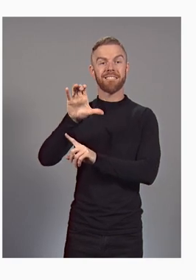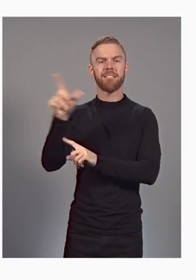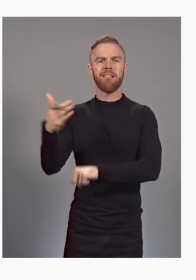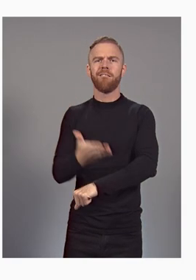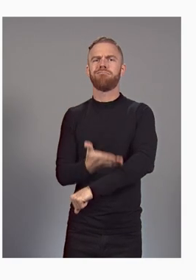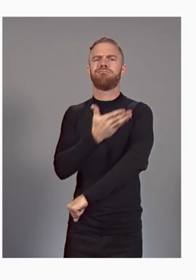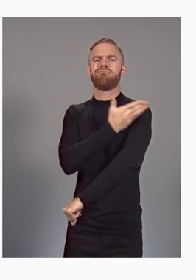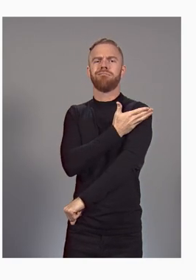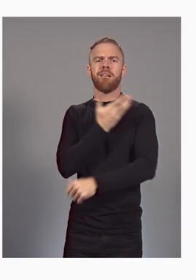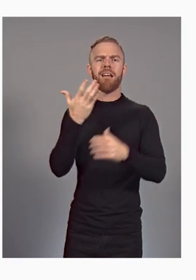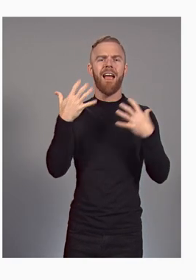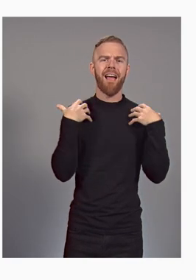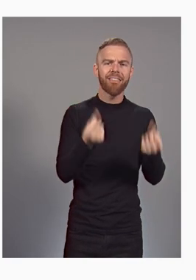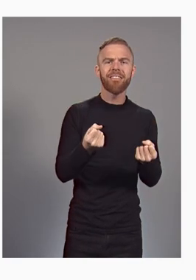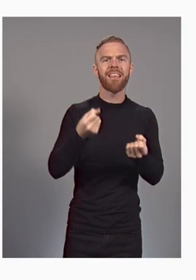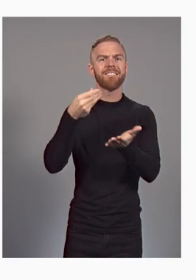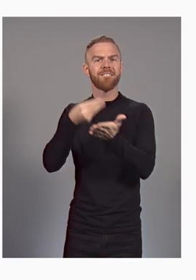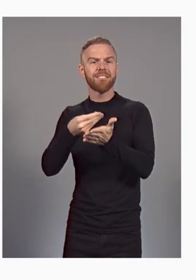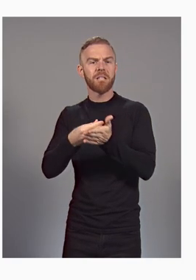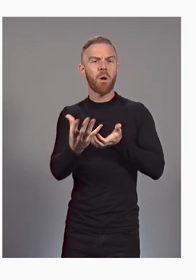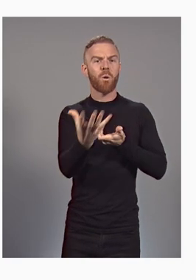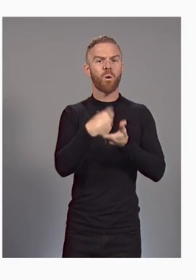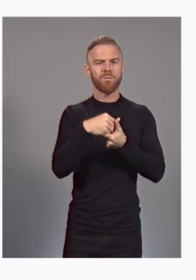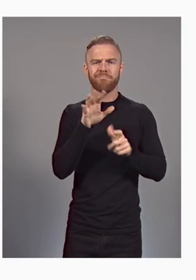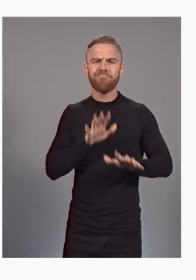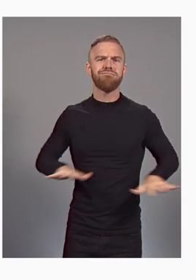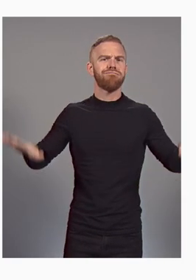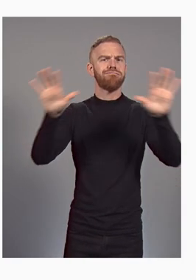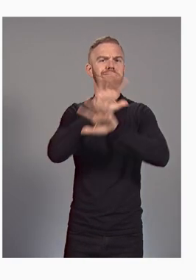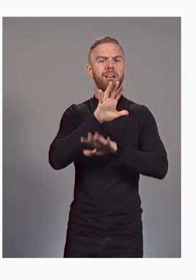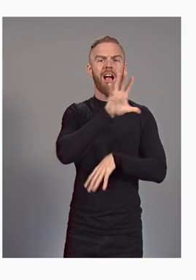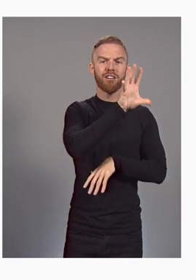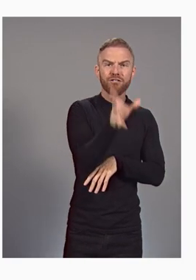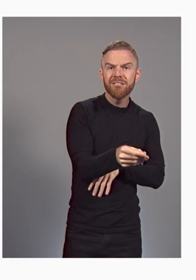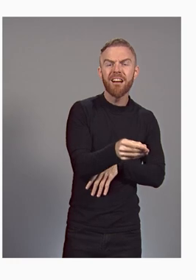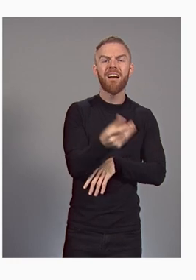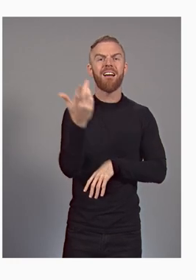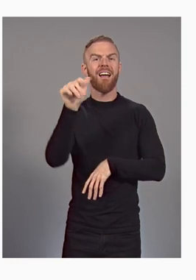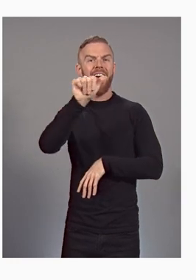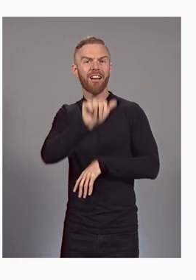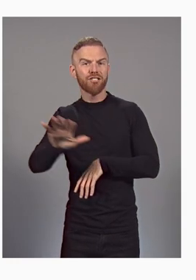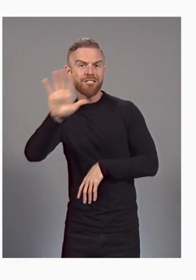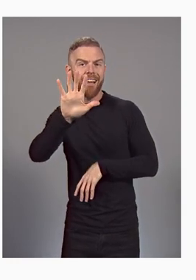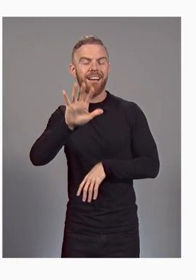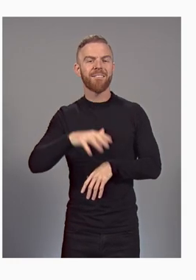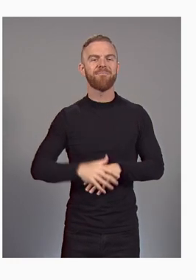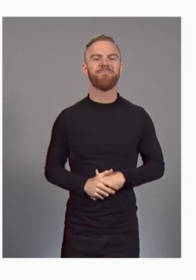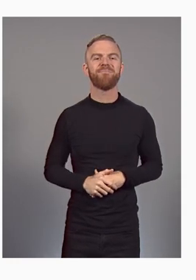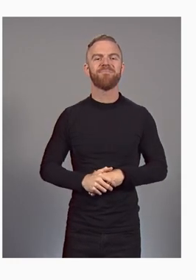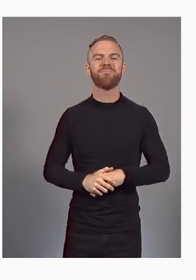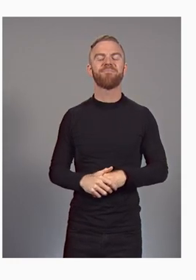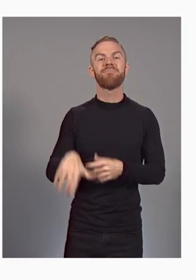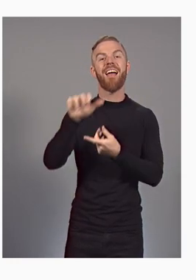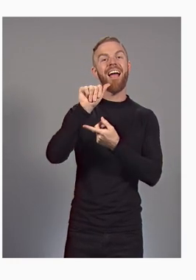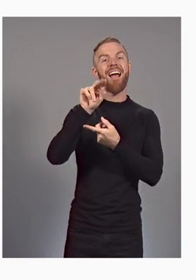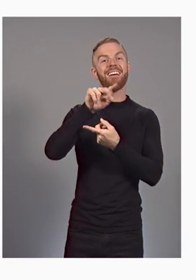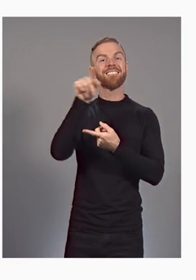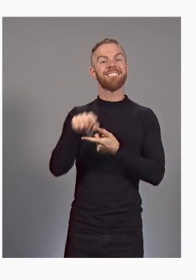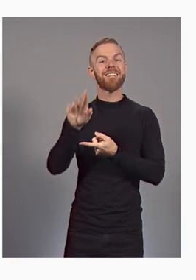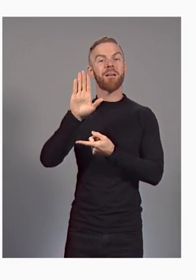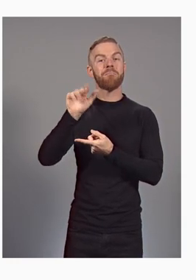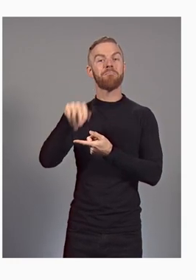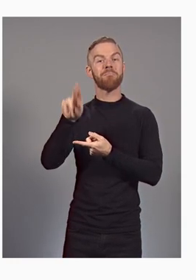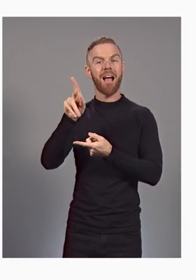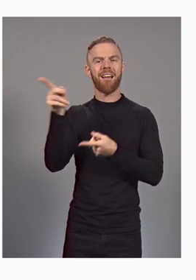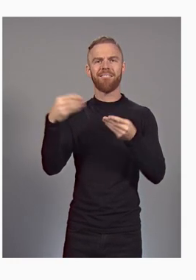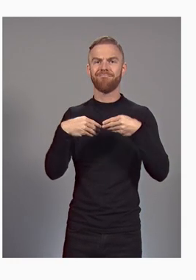health and financial inclusion across all of Africa and Asia. ANZ Bank is